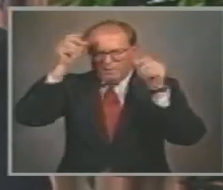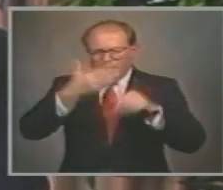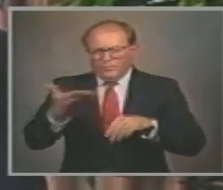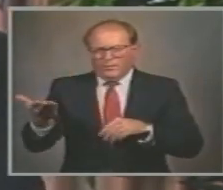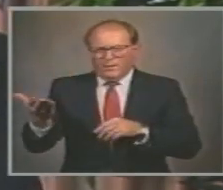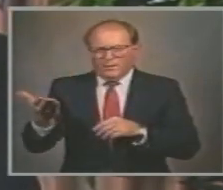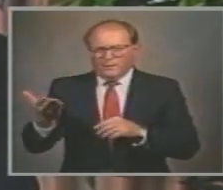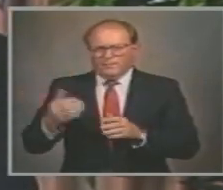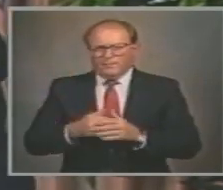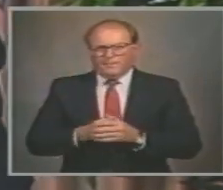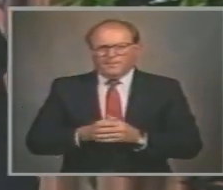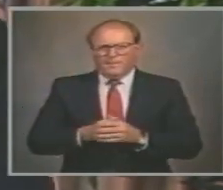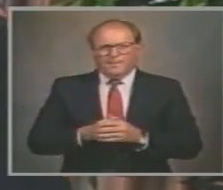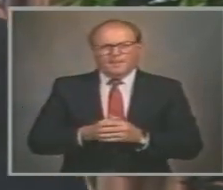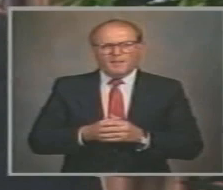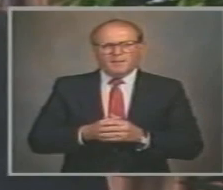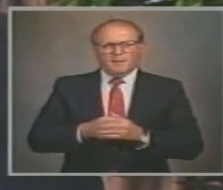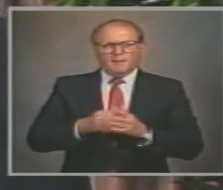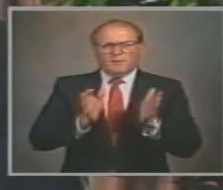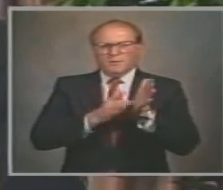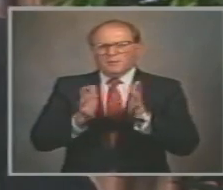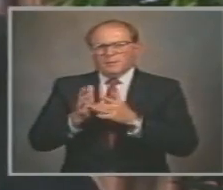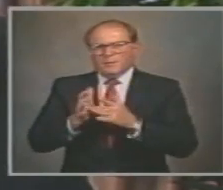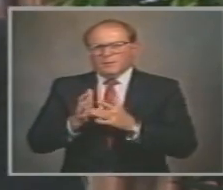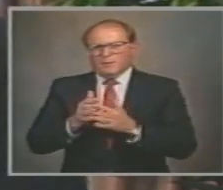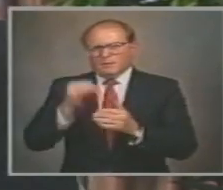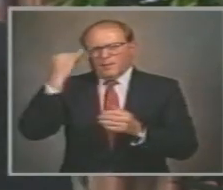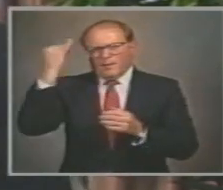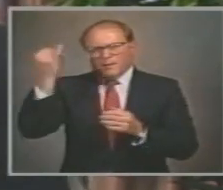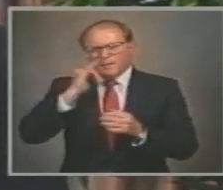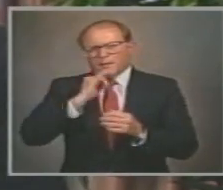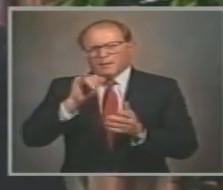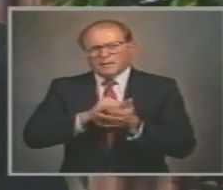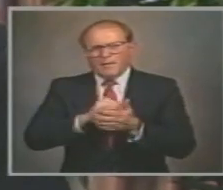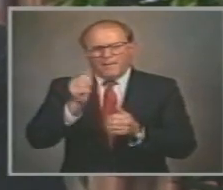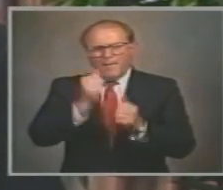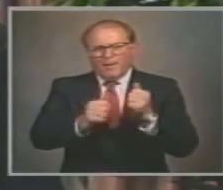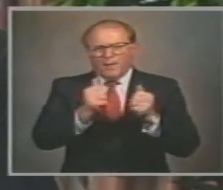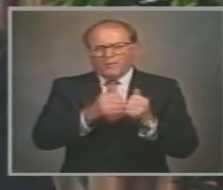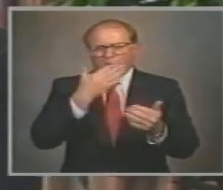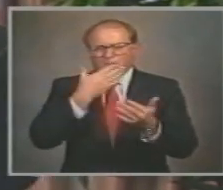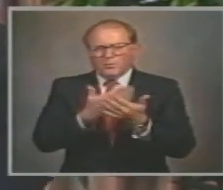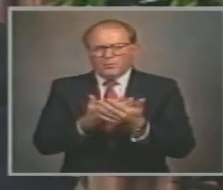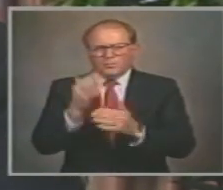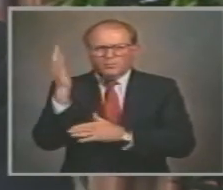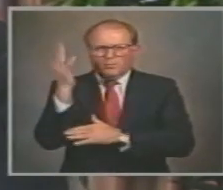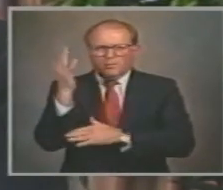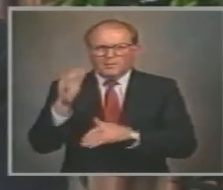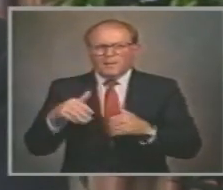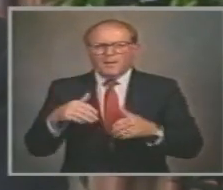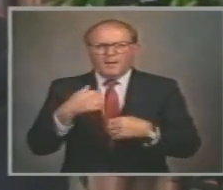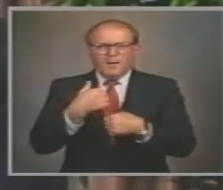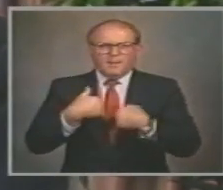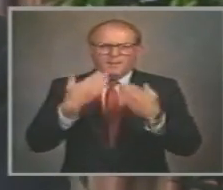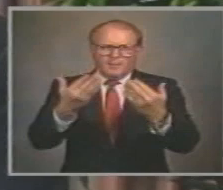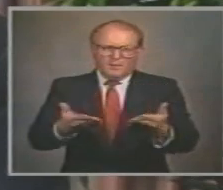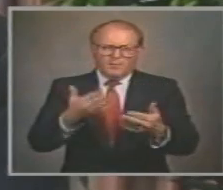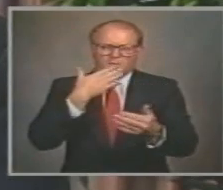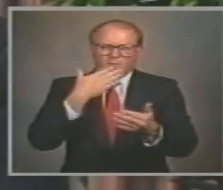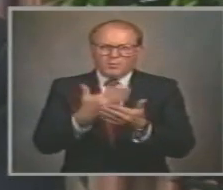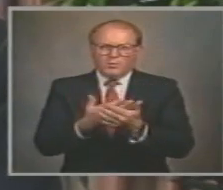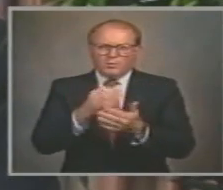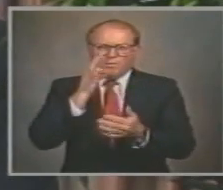12-35 His conviction is That every good tree Bringeth forth good fruit But a corrupt tree